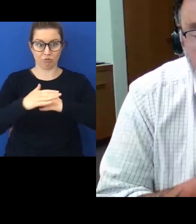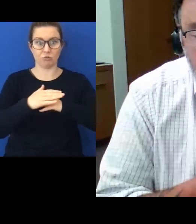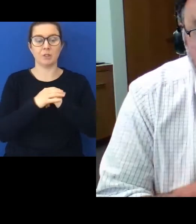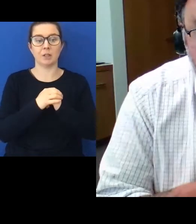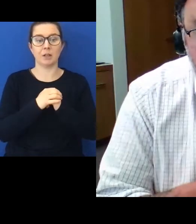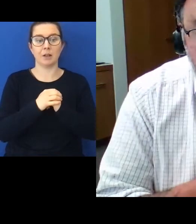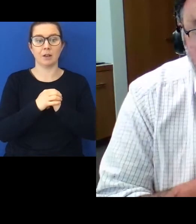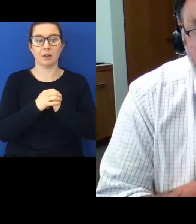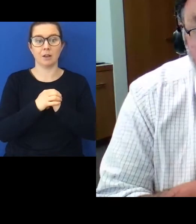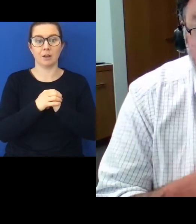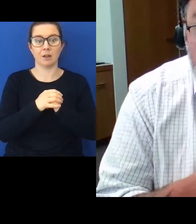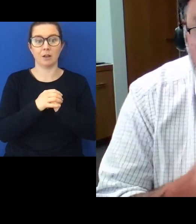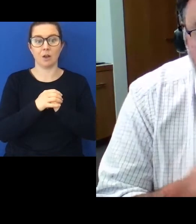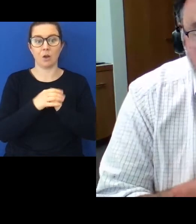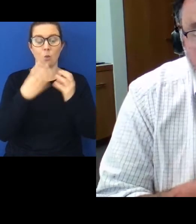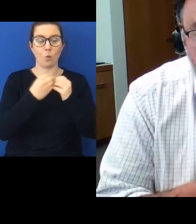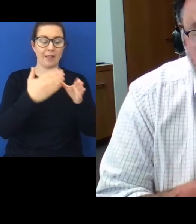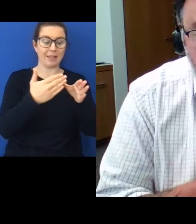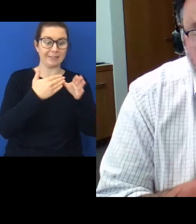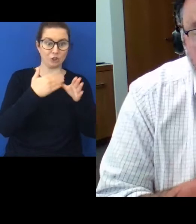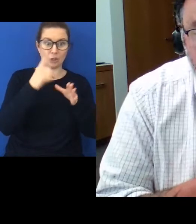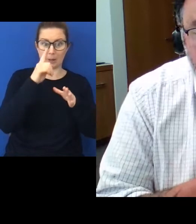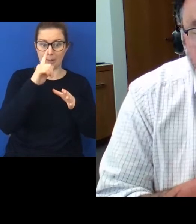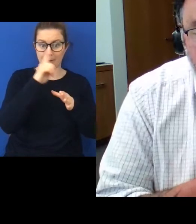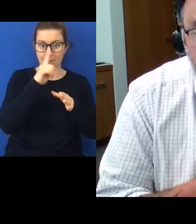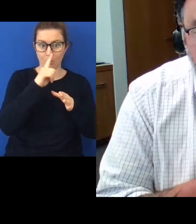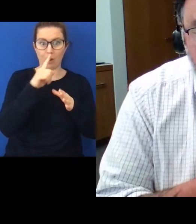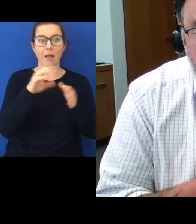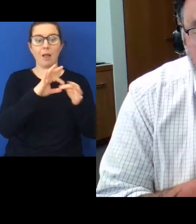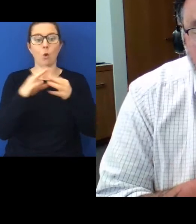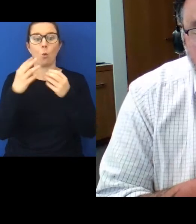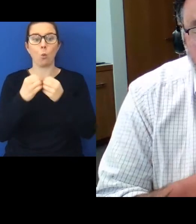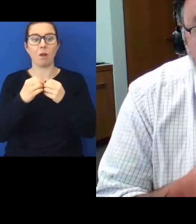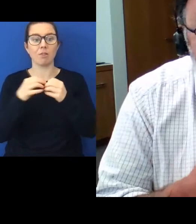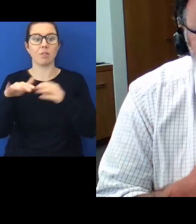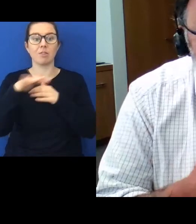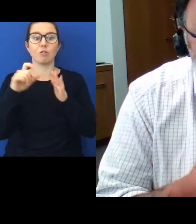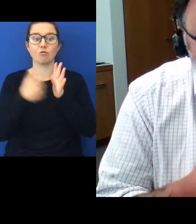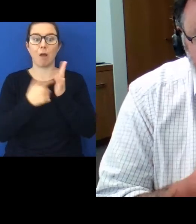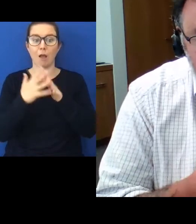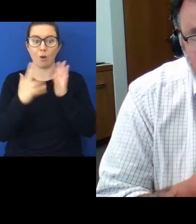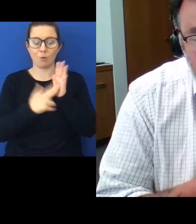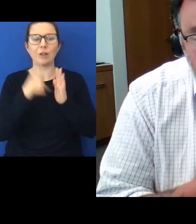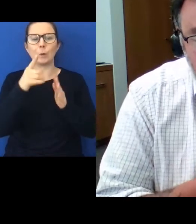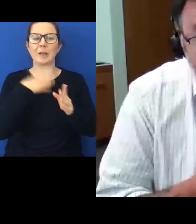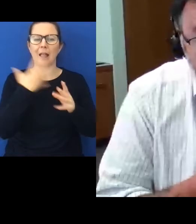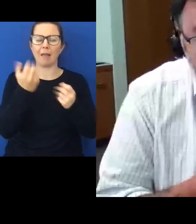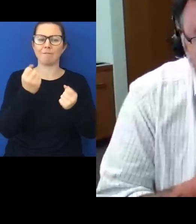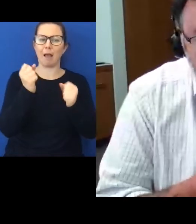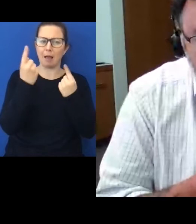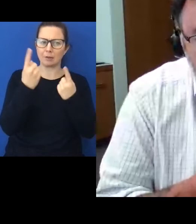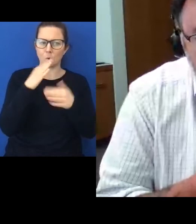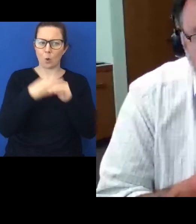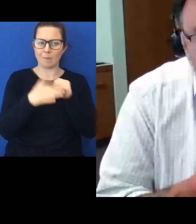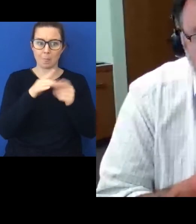with Indigenous people, between Indigenous people and the Crown, then you need to have some context about the modern